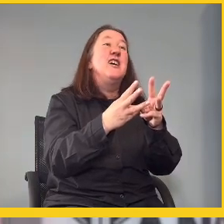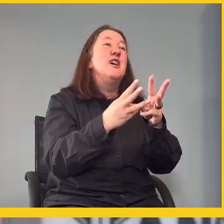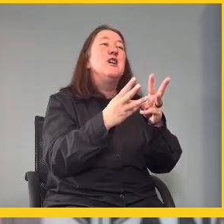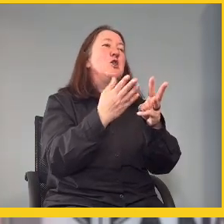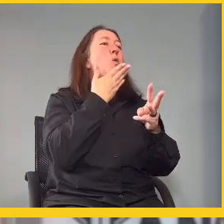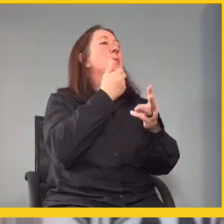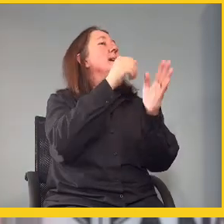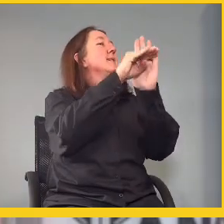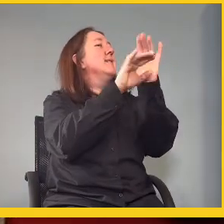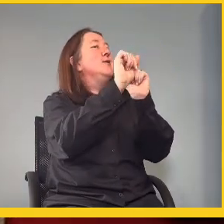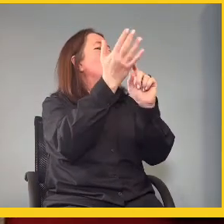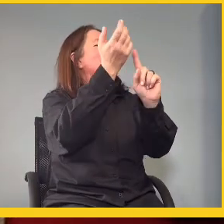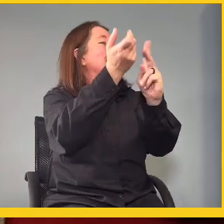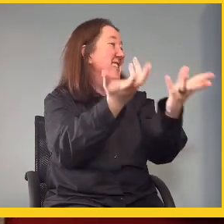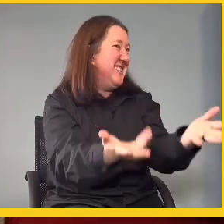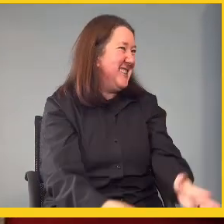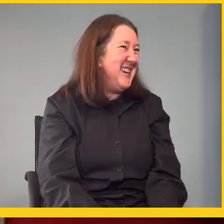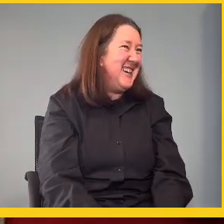please list your achievements.